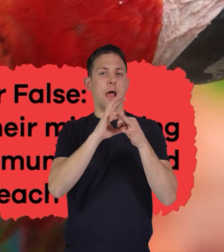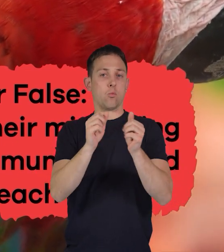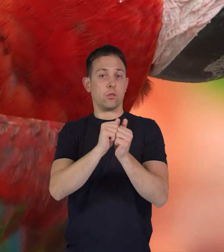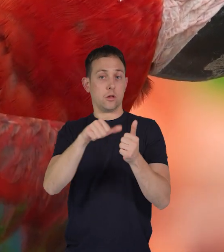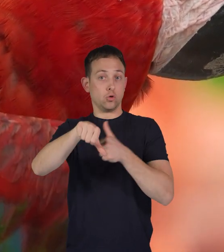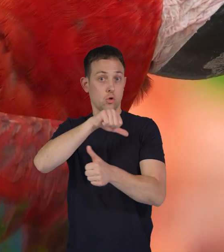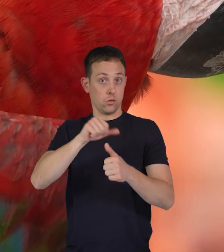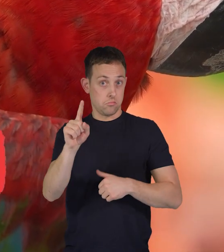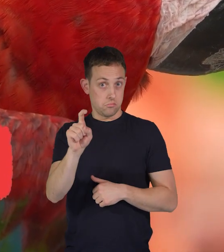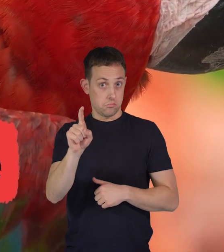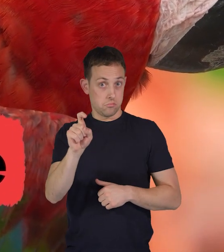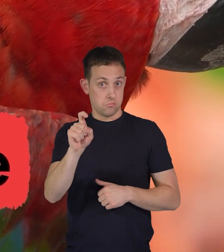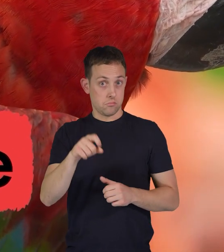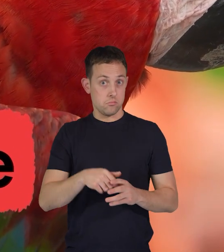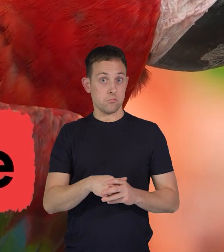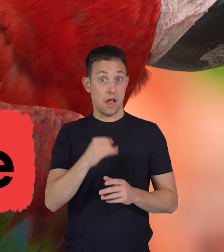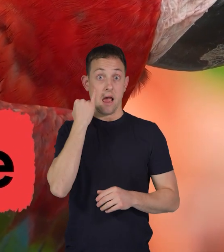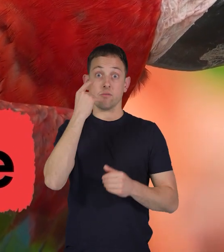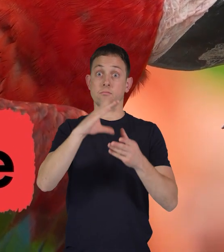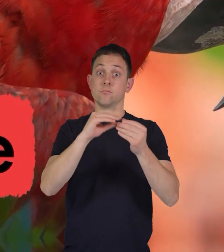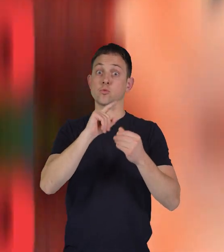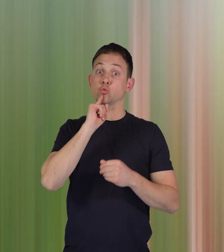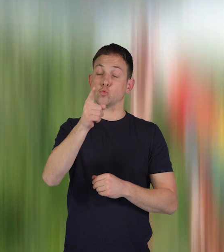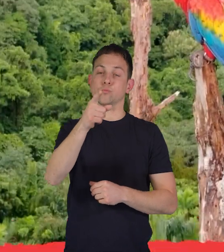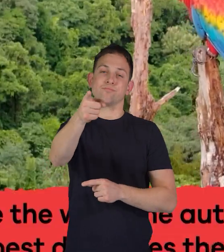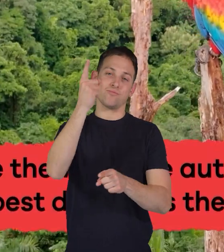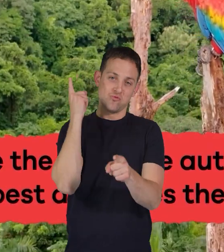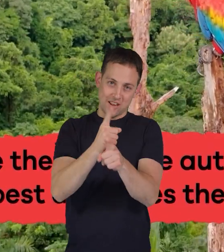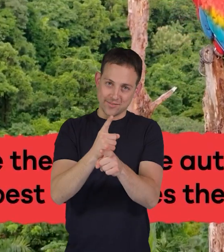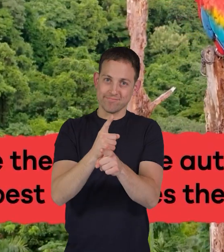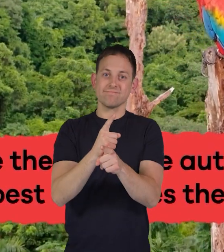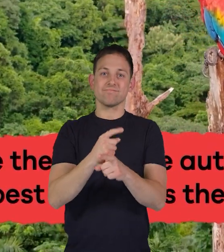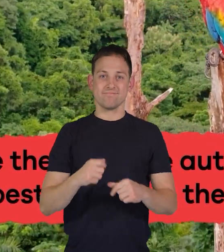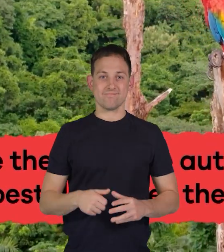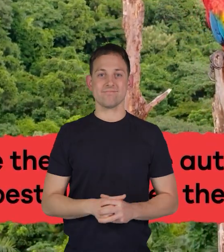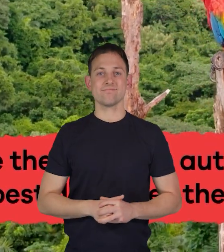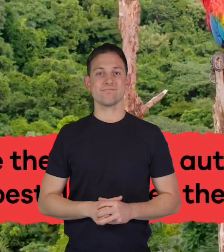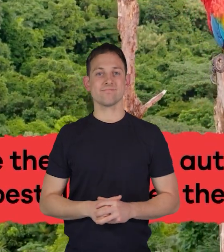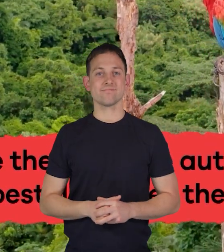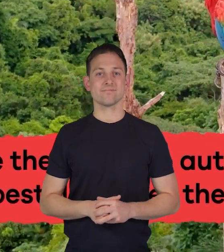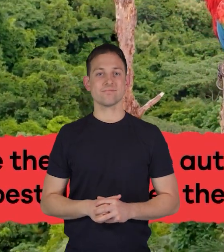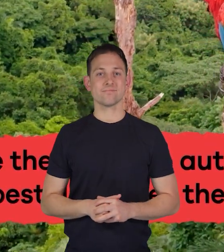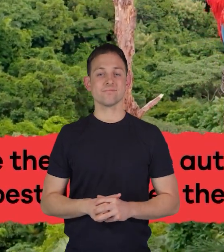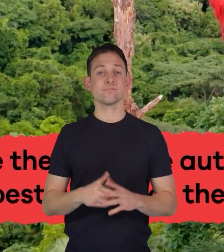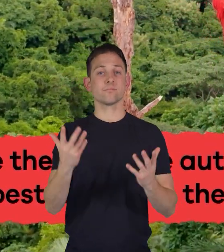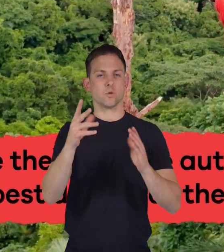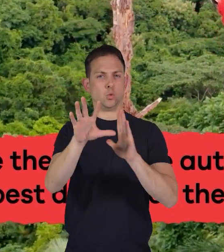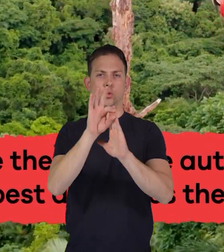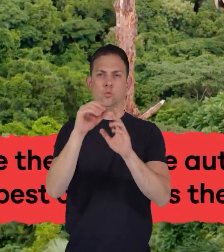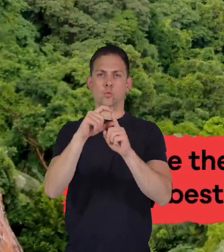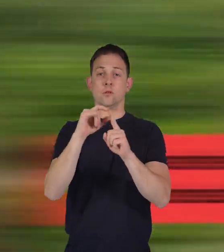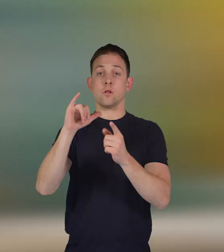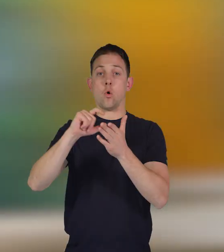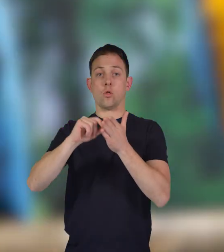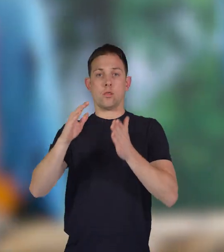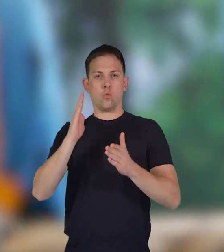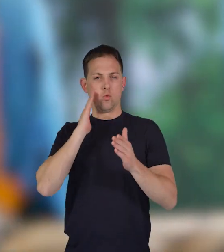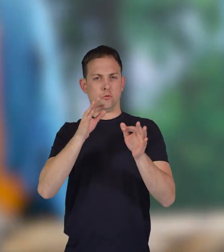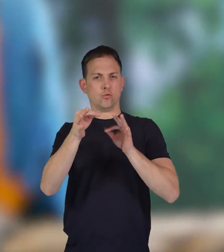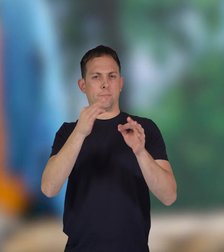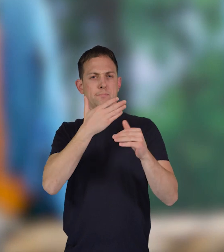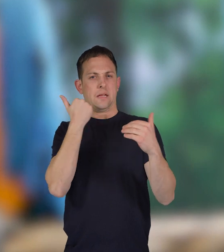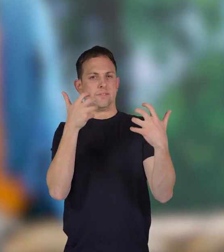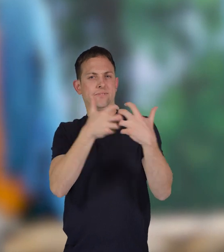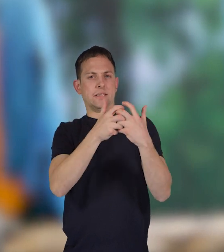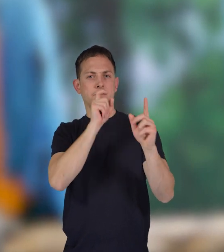If you said true, you're correct. Correct. Choose the word the author would say best describes the parrot. A.